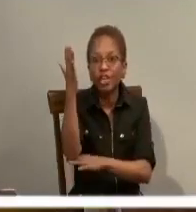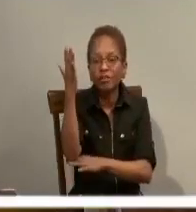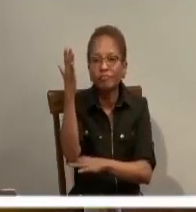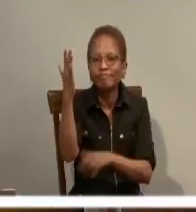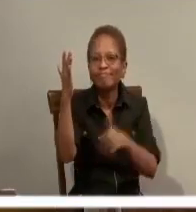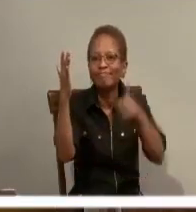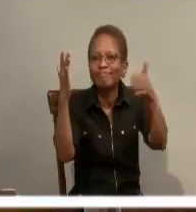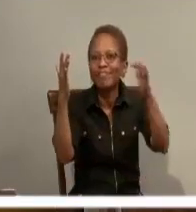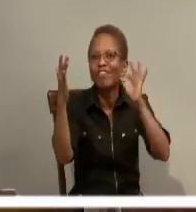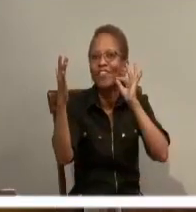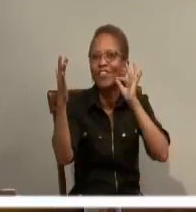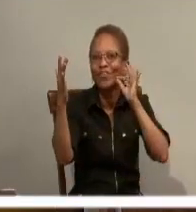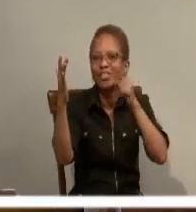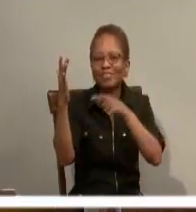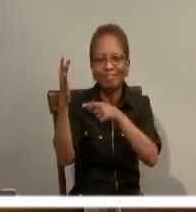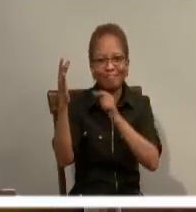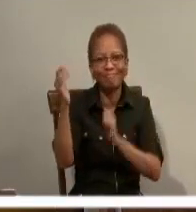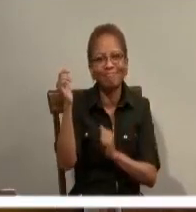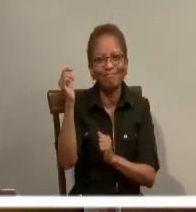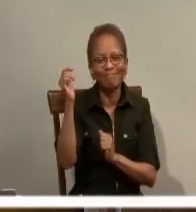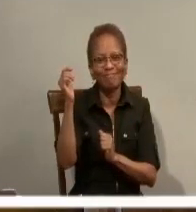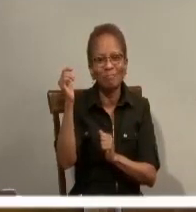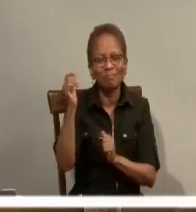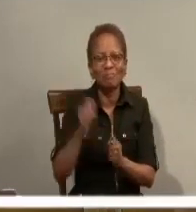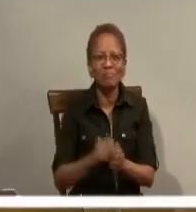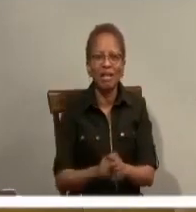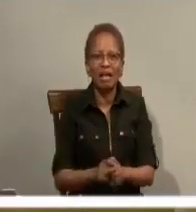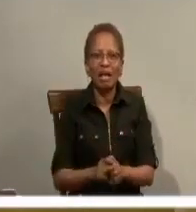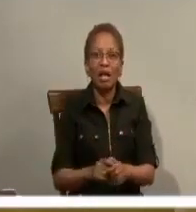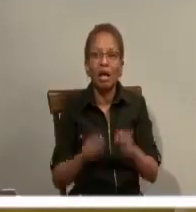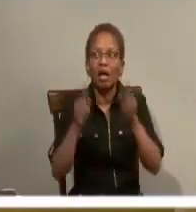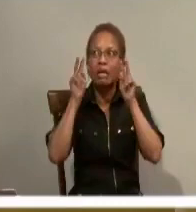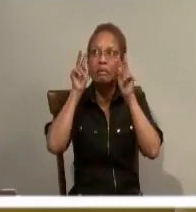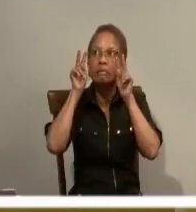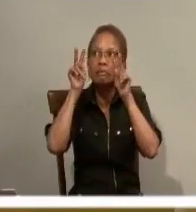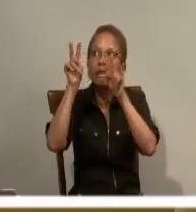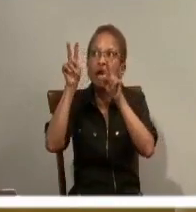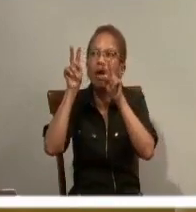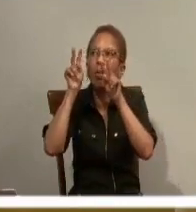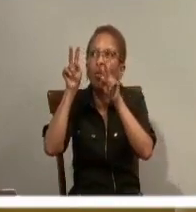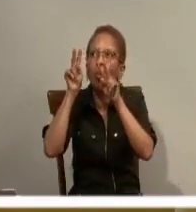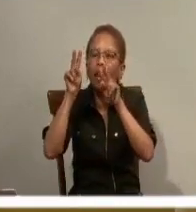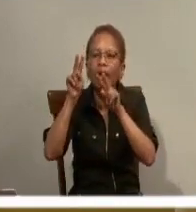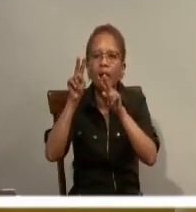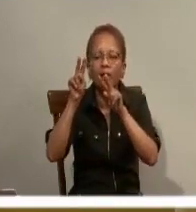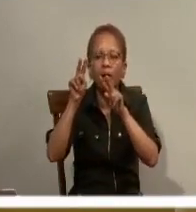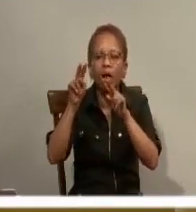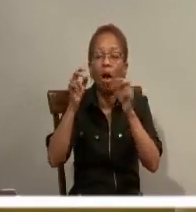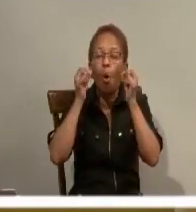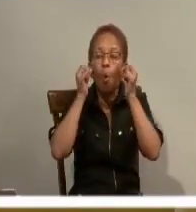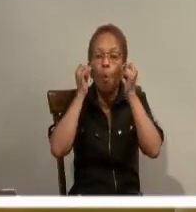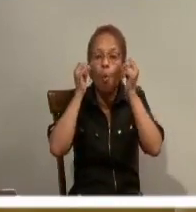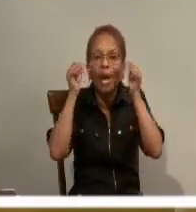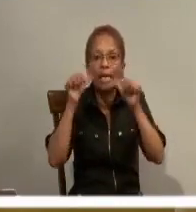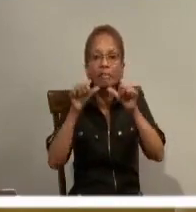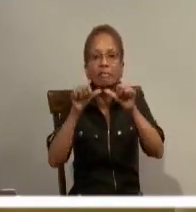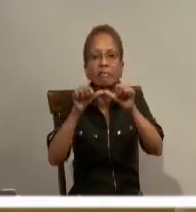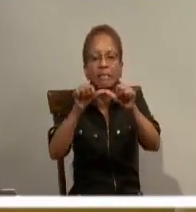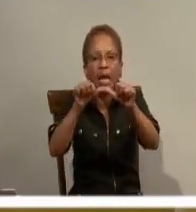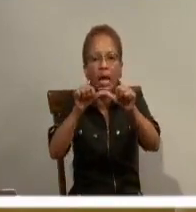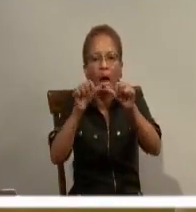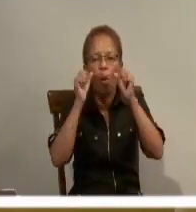stay awake because you do not know either the day or the hour. And the second reading reminds us